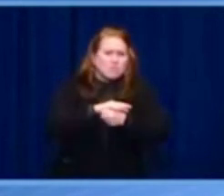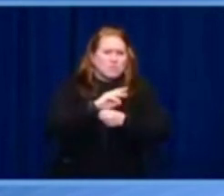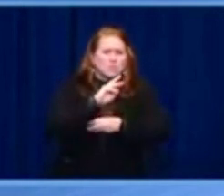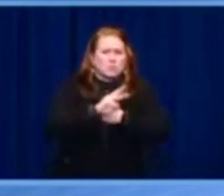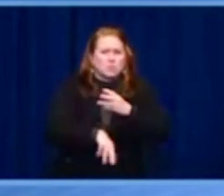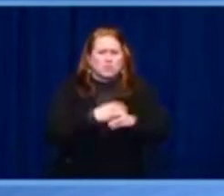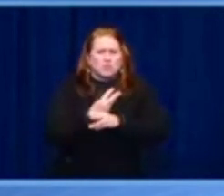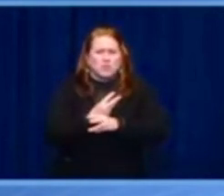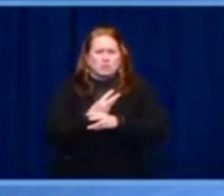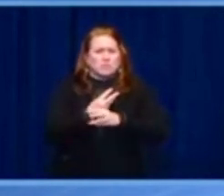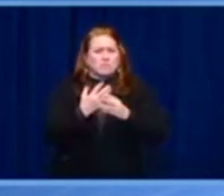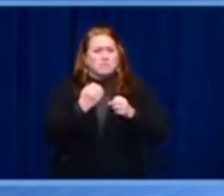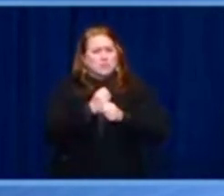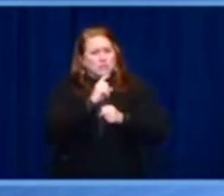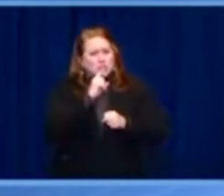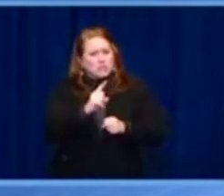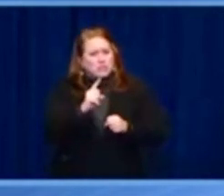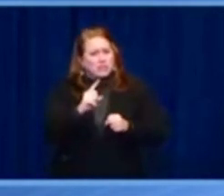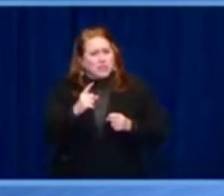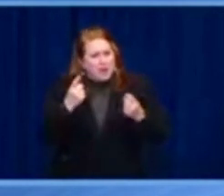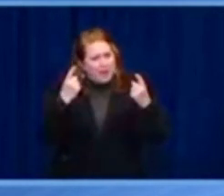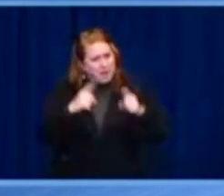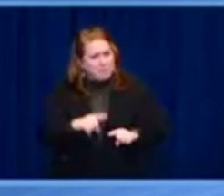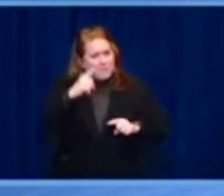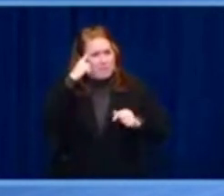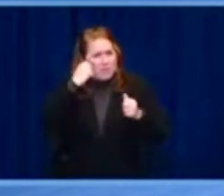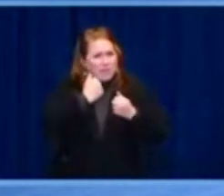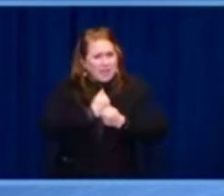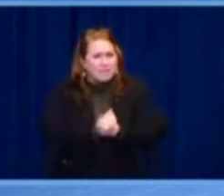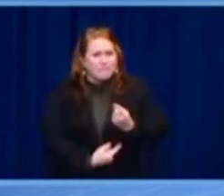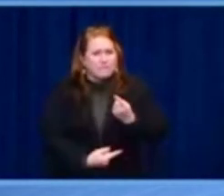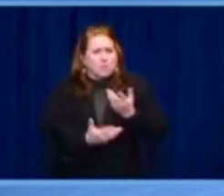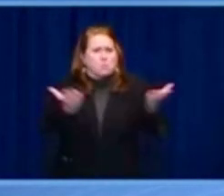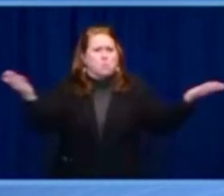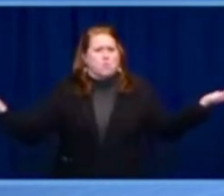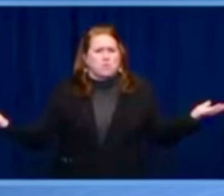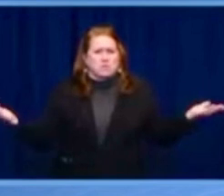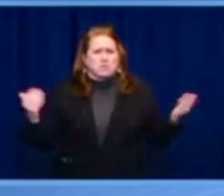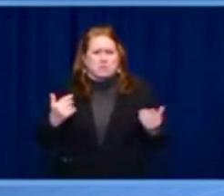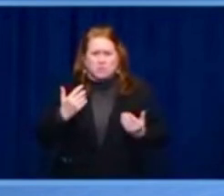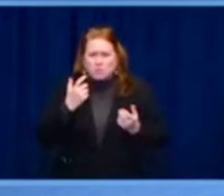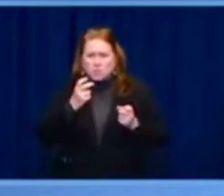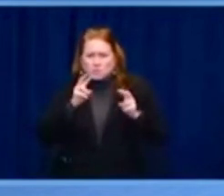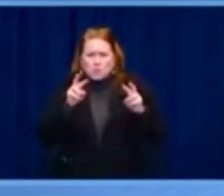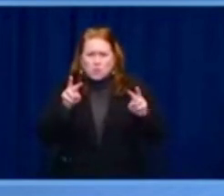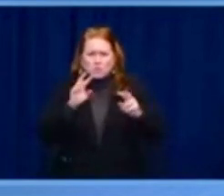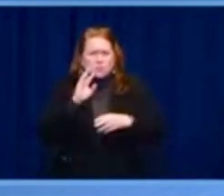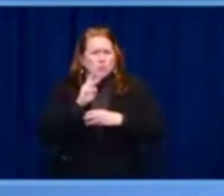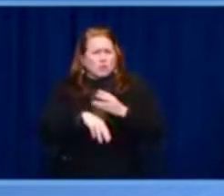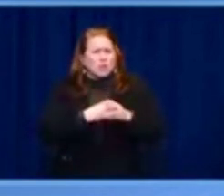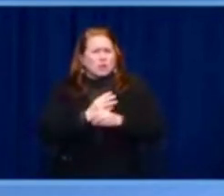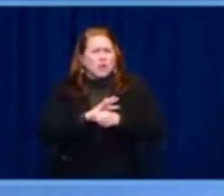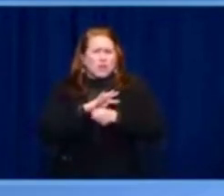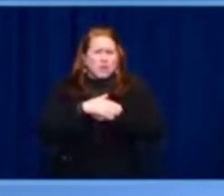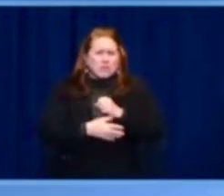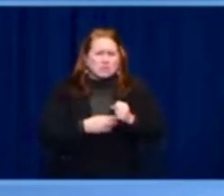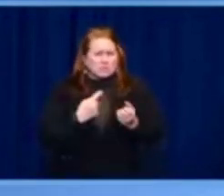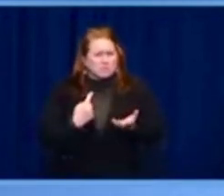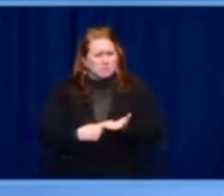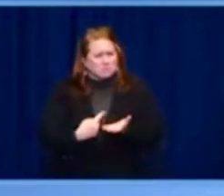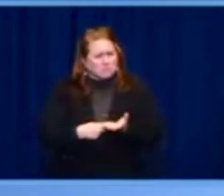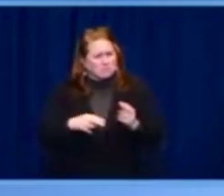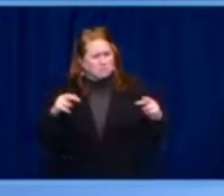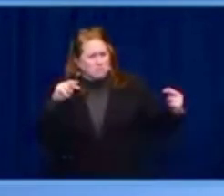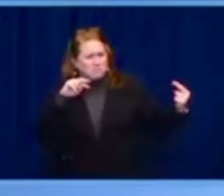gathered today and the persistence of people in every region of the world demanding their rights be respected and their voices being heard. We're seeing real